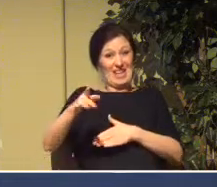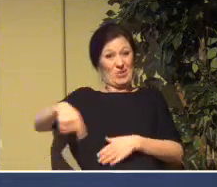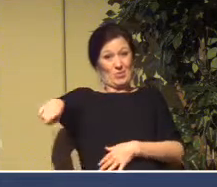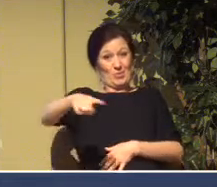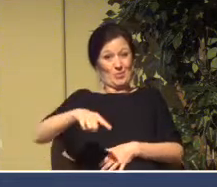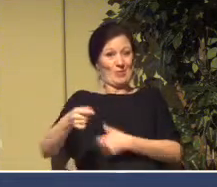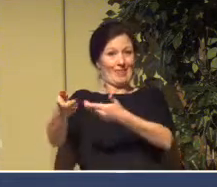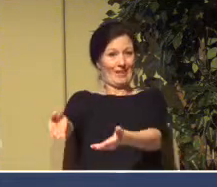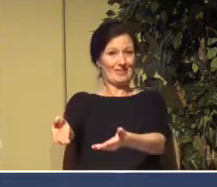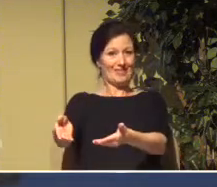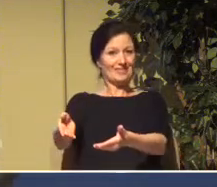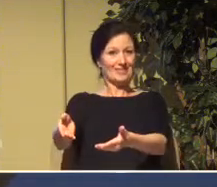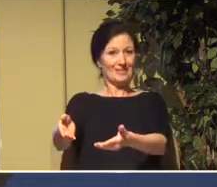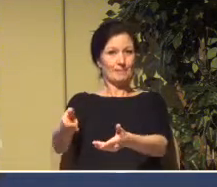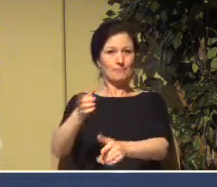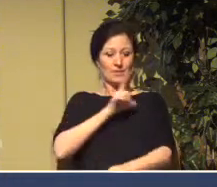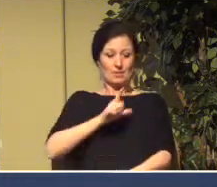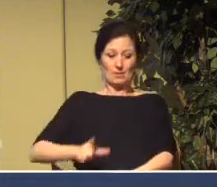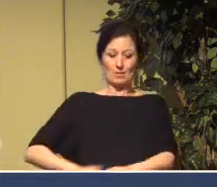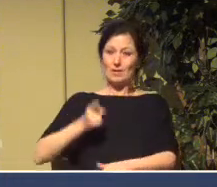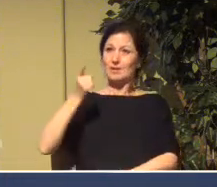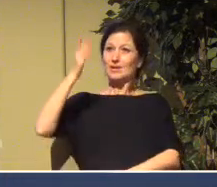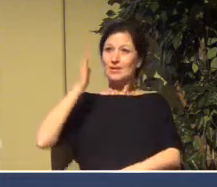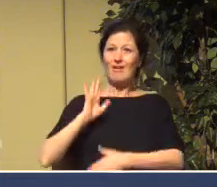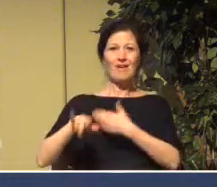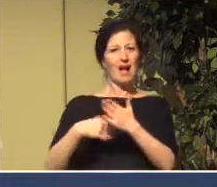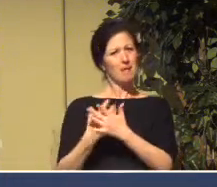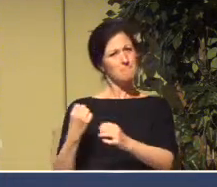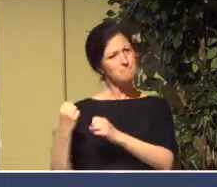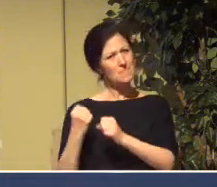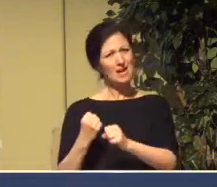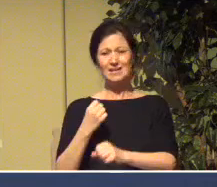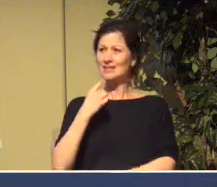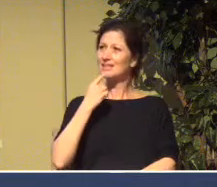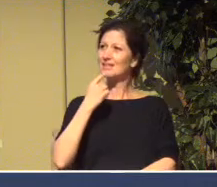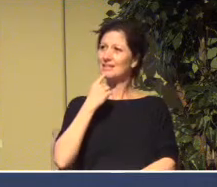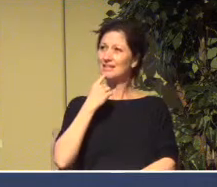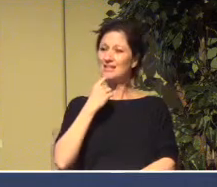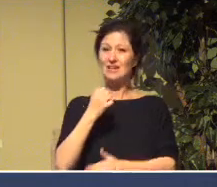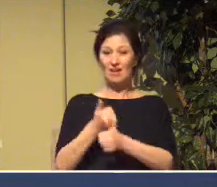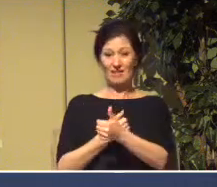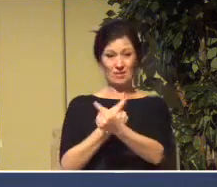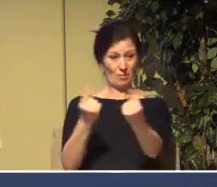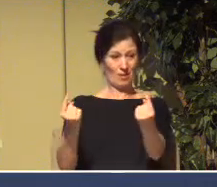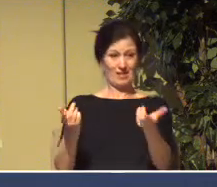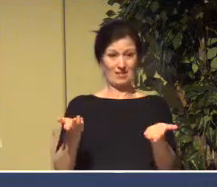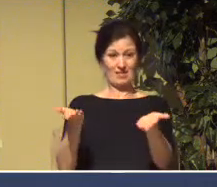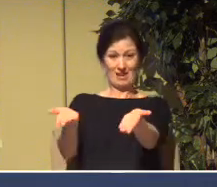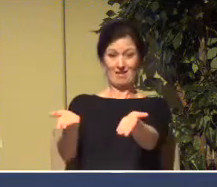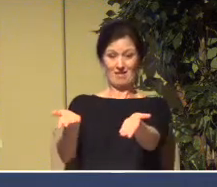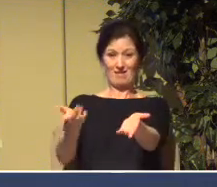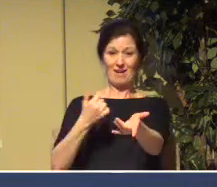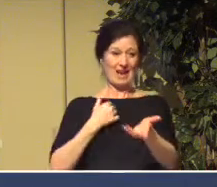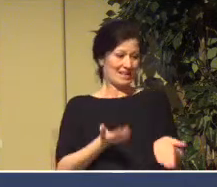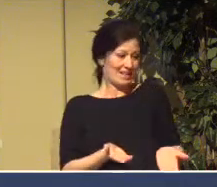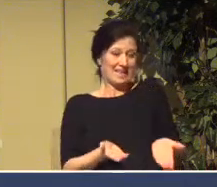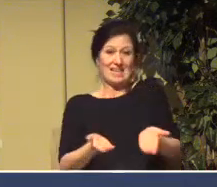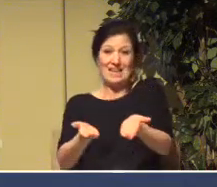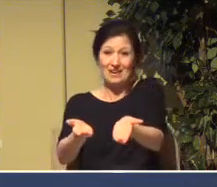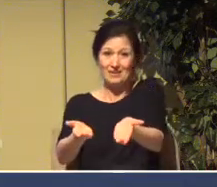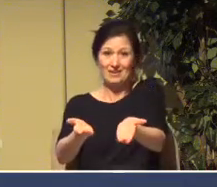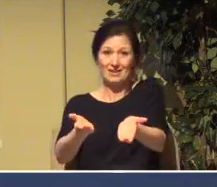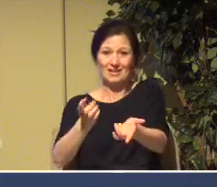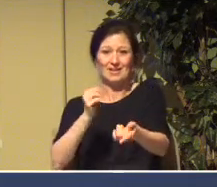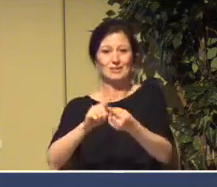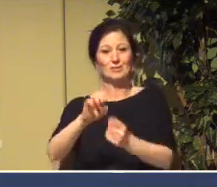is what the Lord Almighty, the God of Israel, says to all those I carried into exile. It was